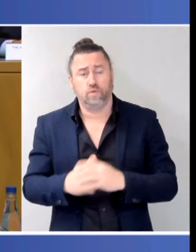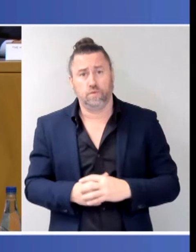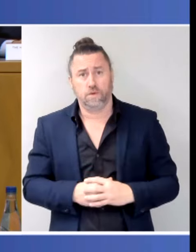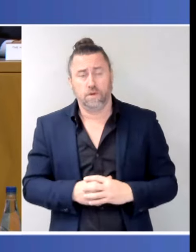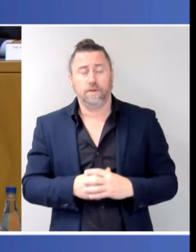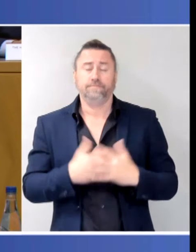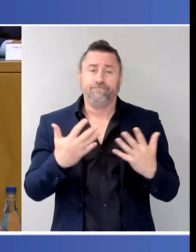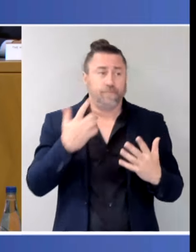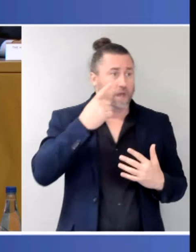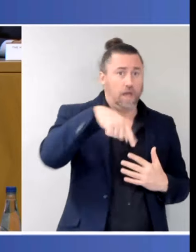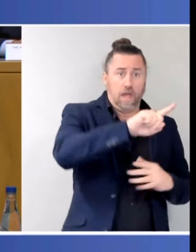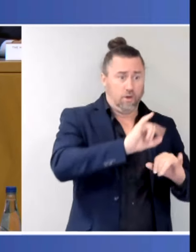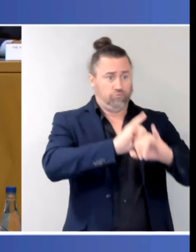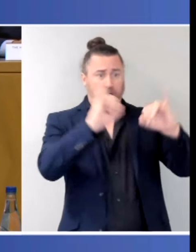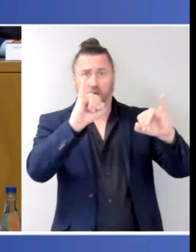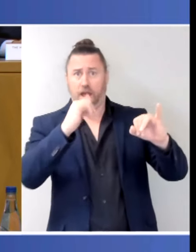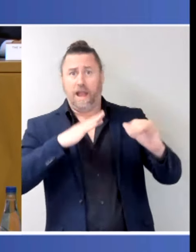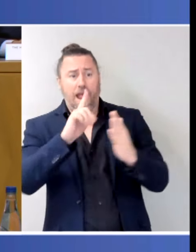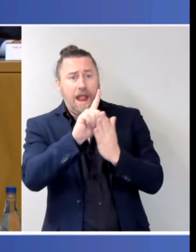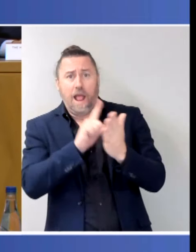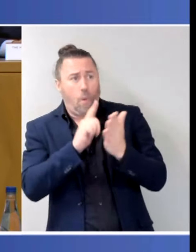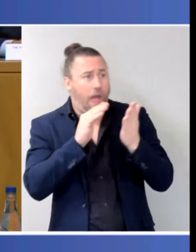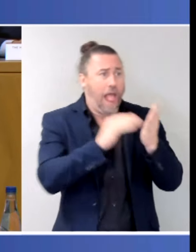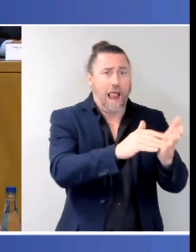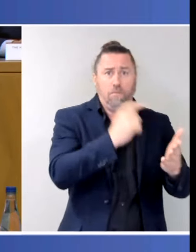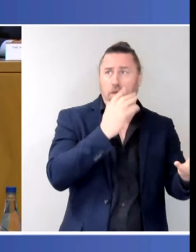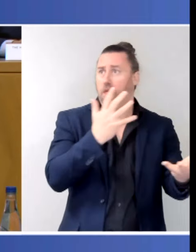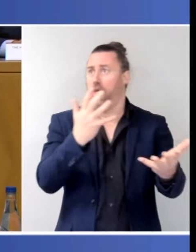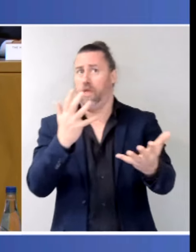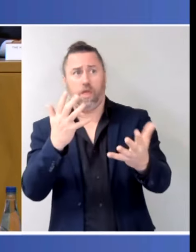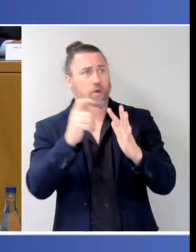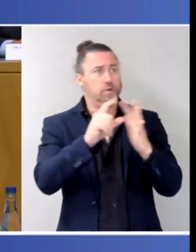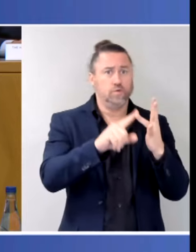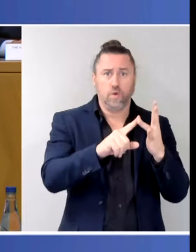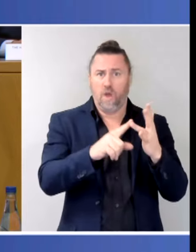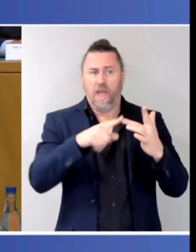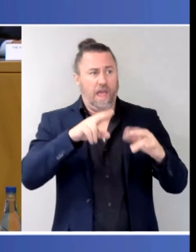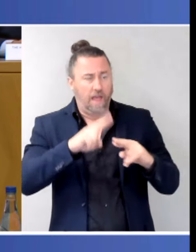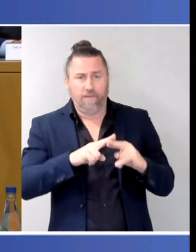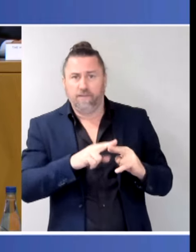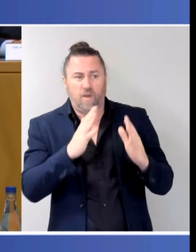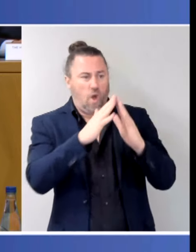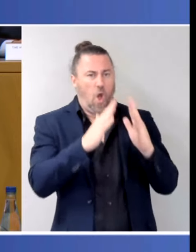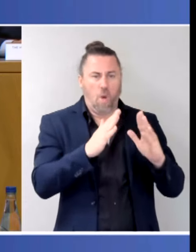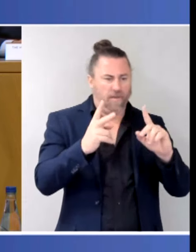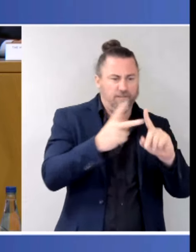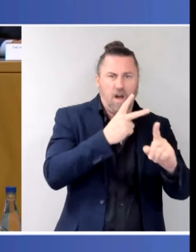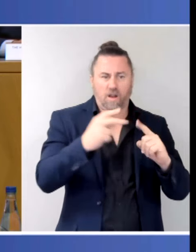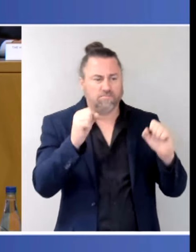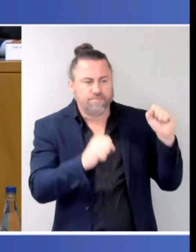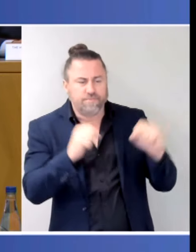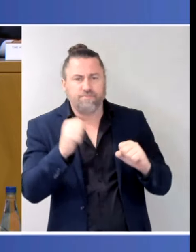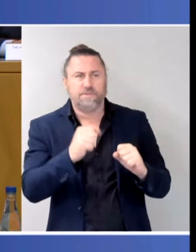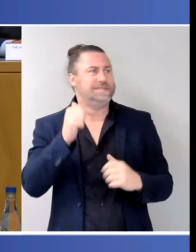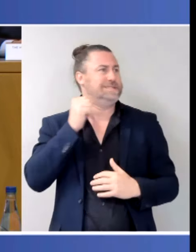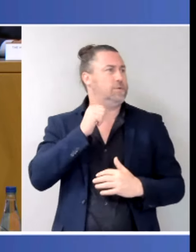crisis, including when facing domestic, family and sexual violence. My Government will invest a total of